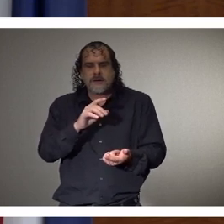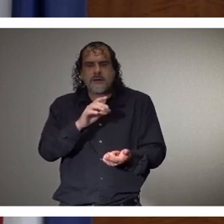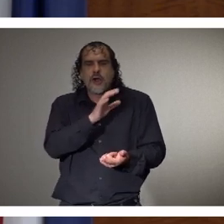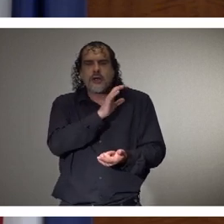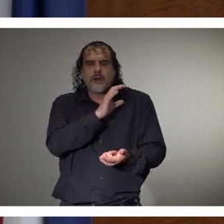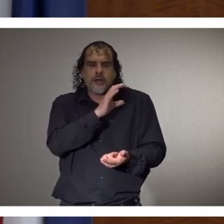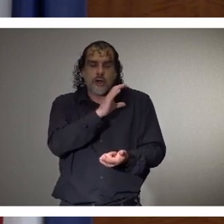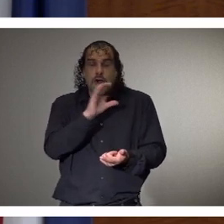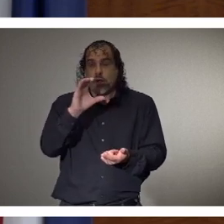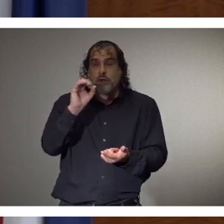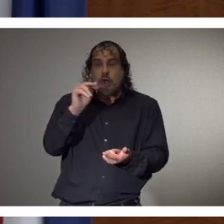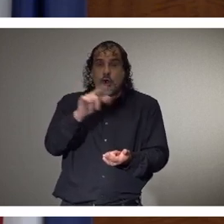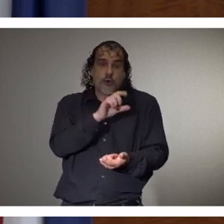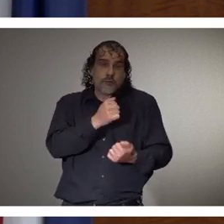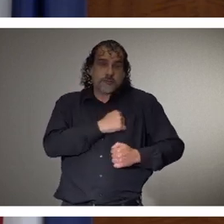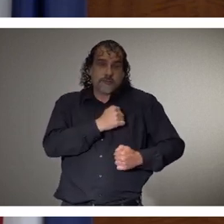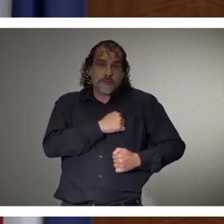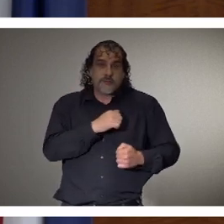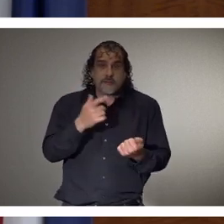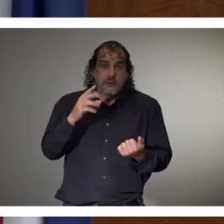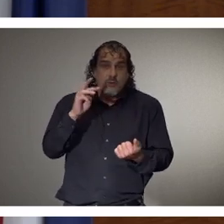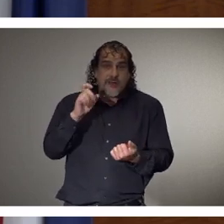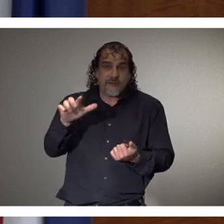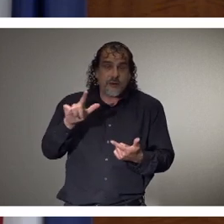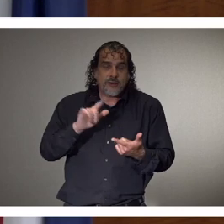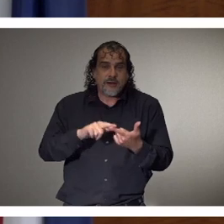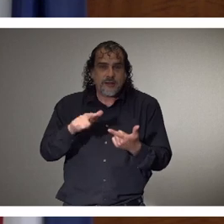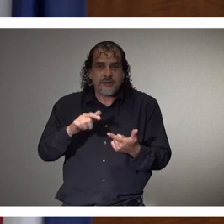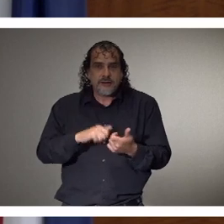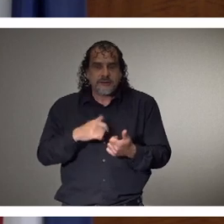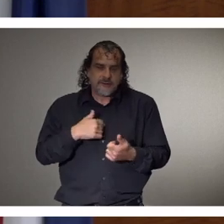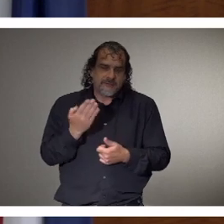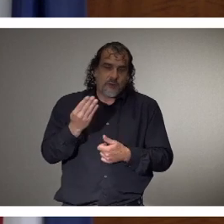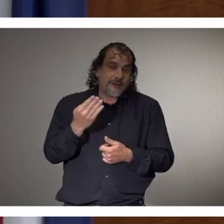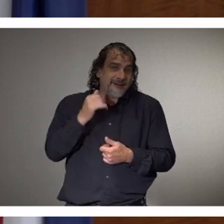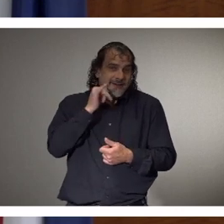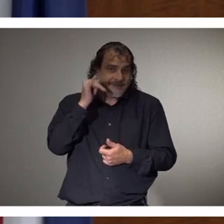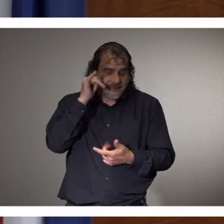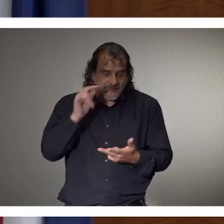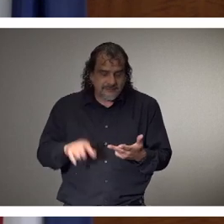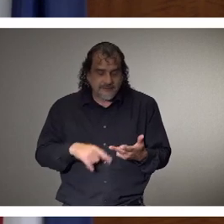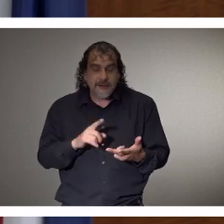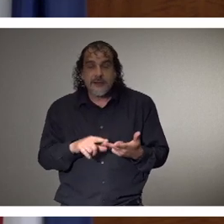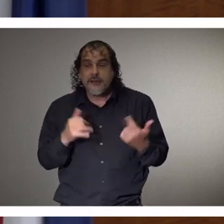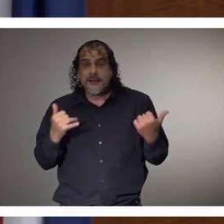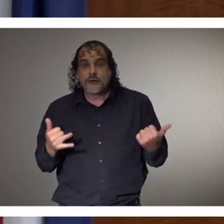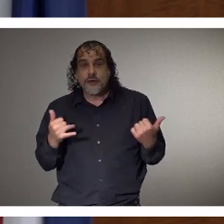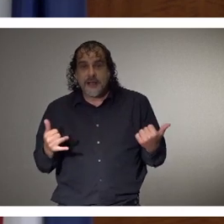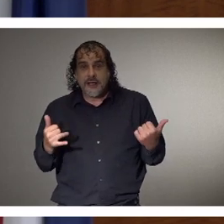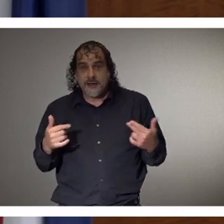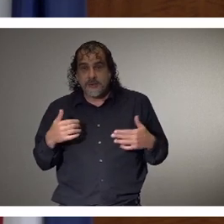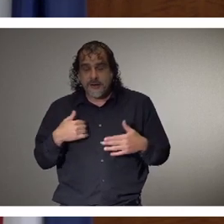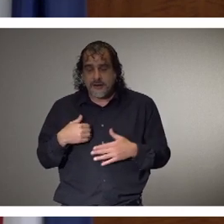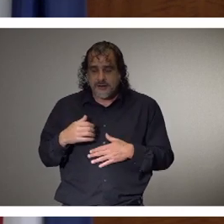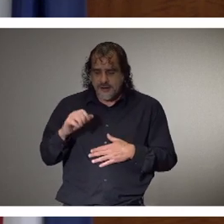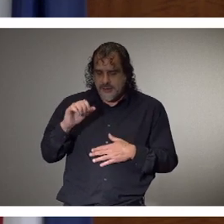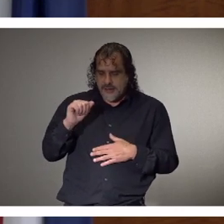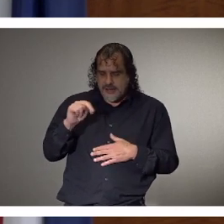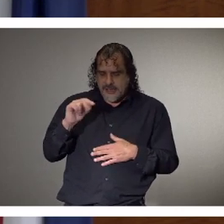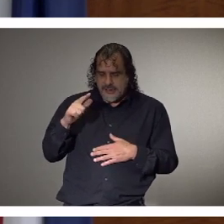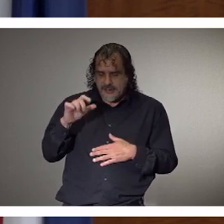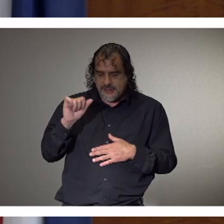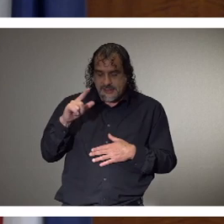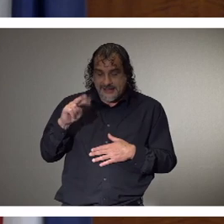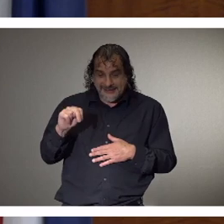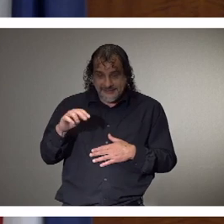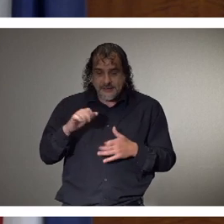Weaver. She turned 14 yesterday. Happy birthday, Cameron. Today, April the 7th, we have, uh, Annalise Campo turning